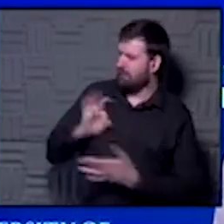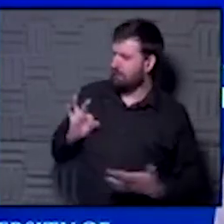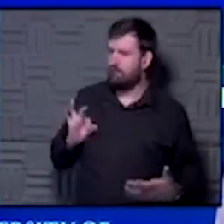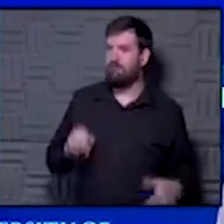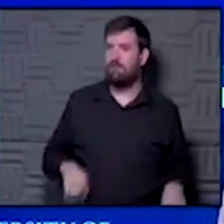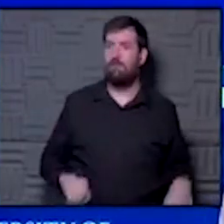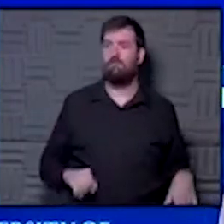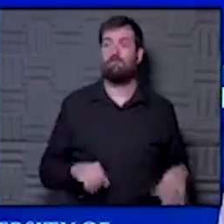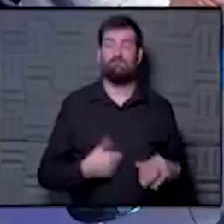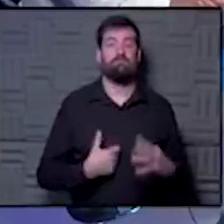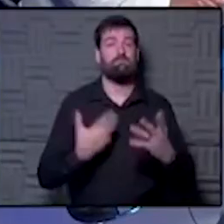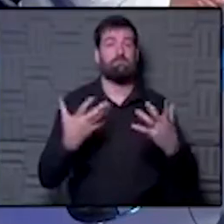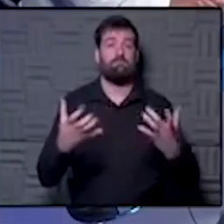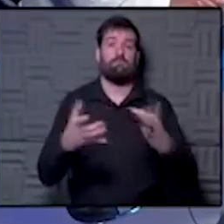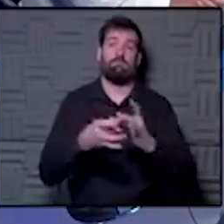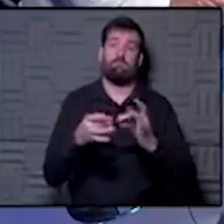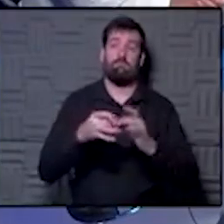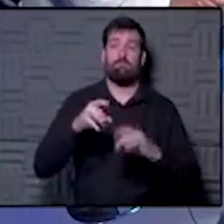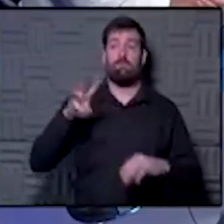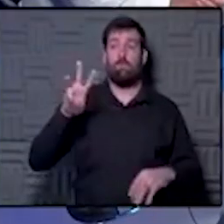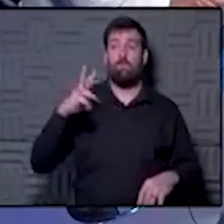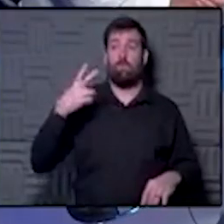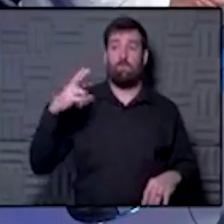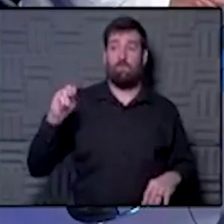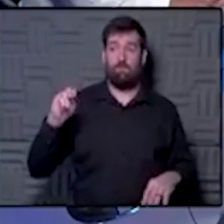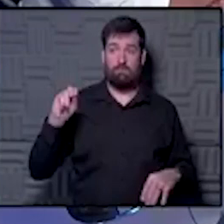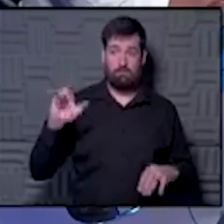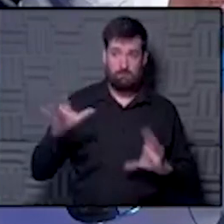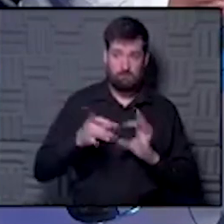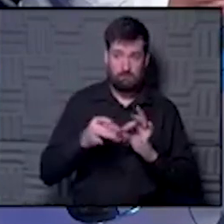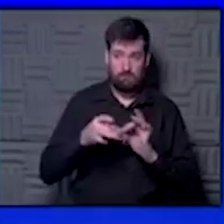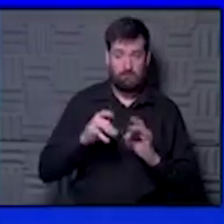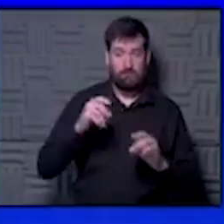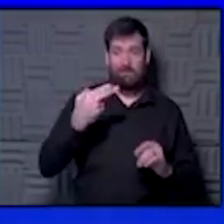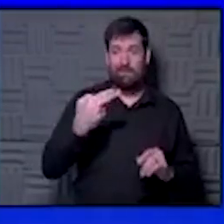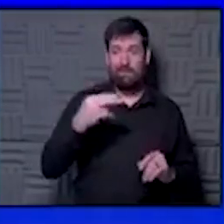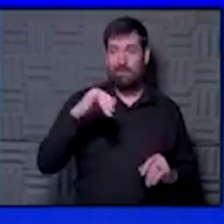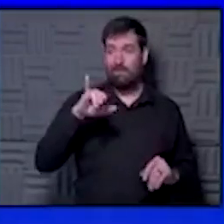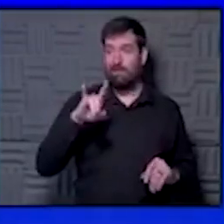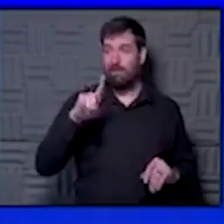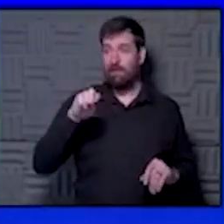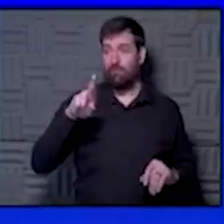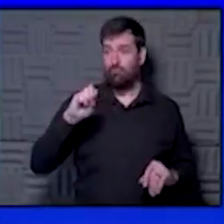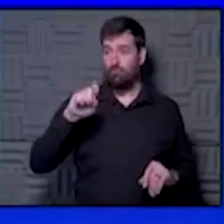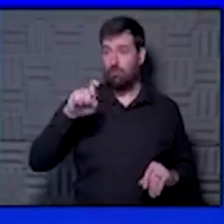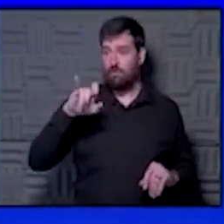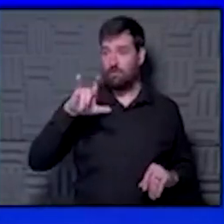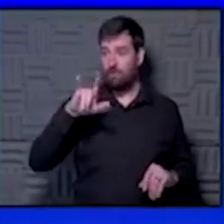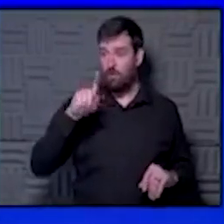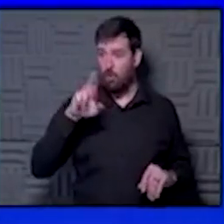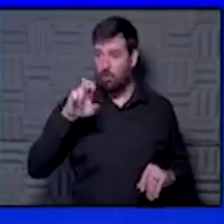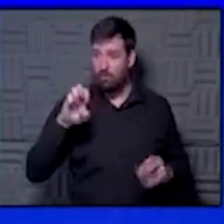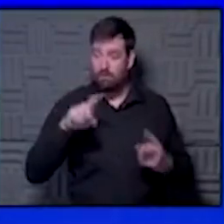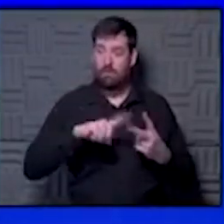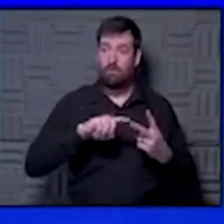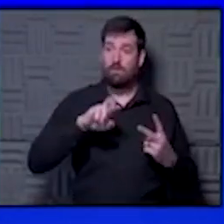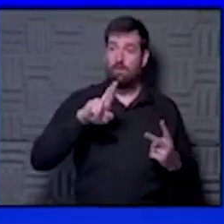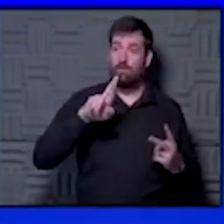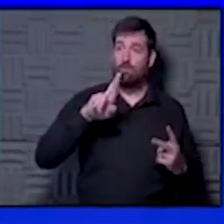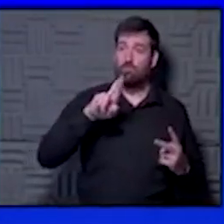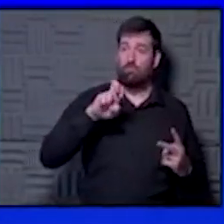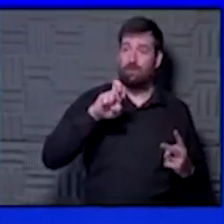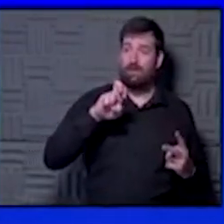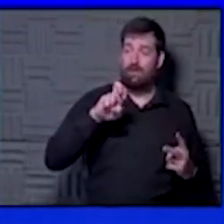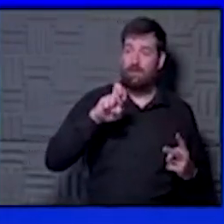on. You know, I would like to say that the World Health Organization said hydroxychloroquine doesn't work. Lopinavir, ritonavir doesn't work. Interferion